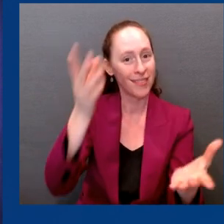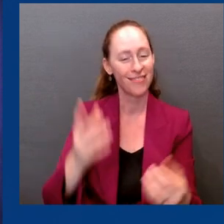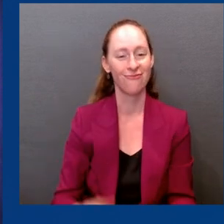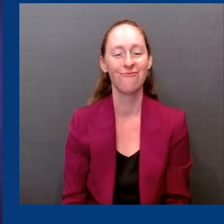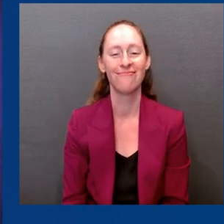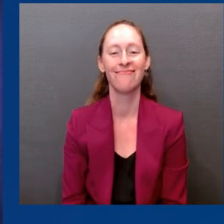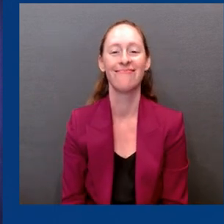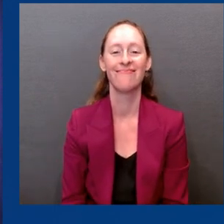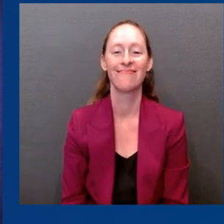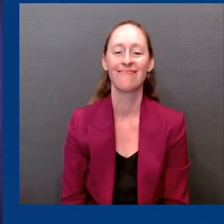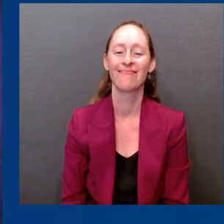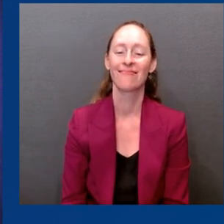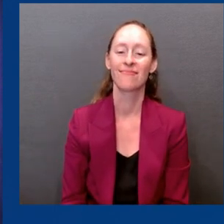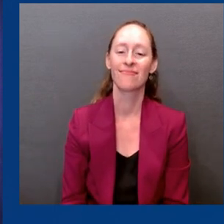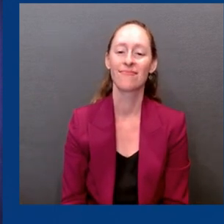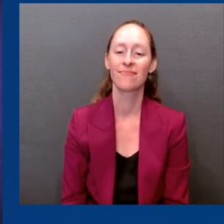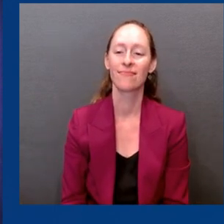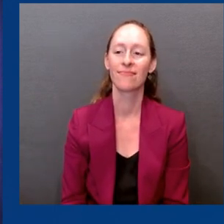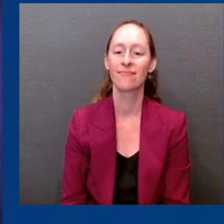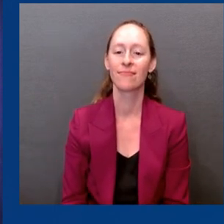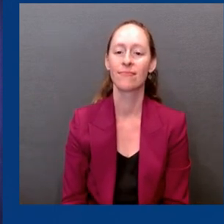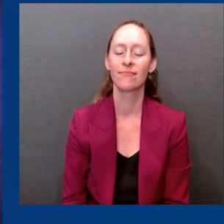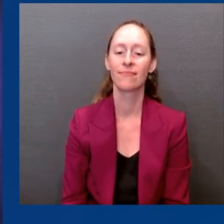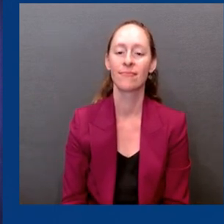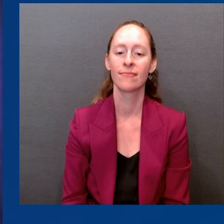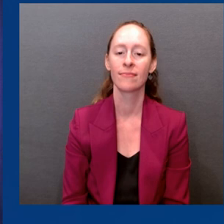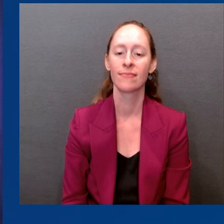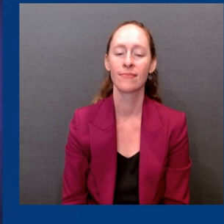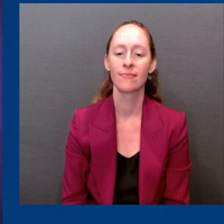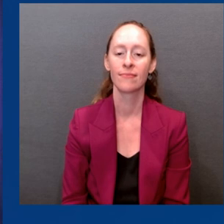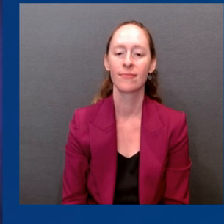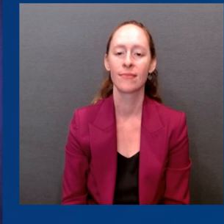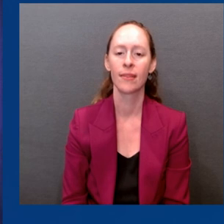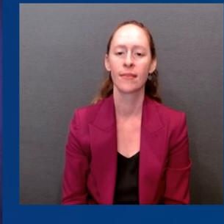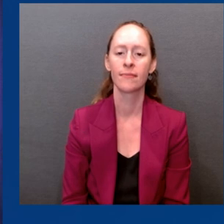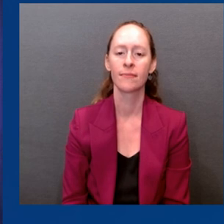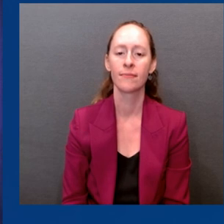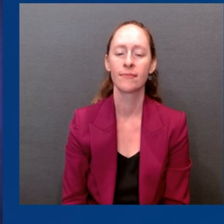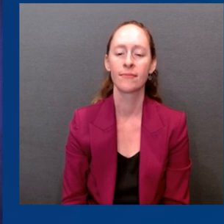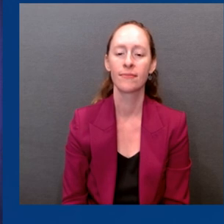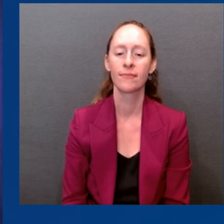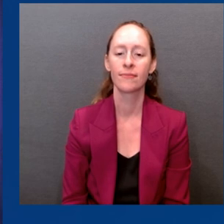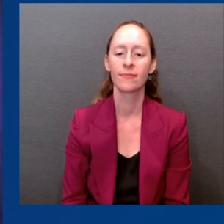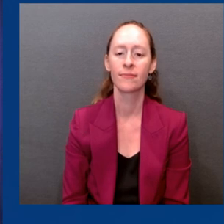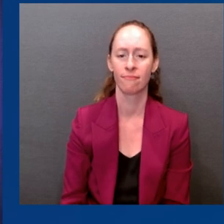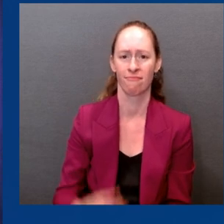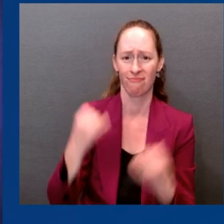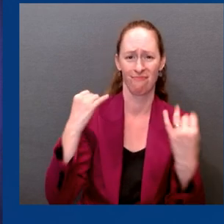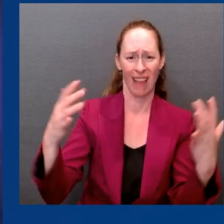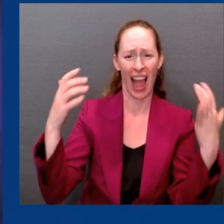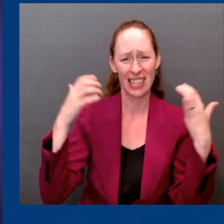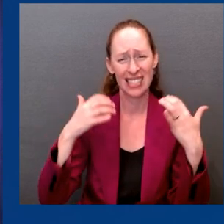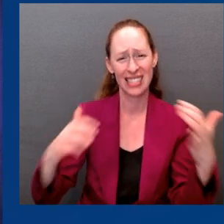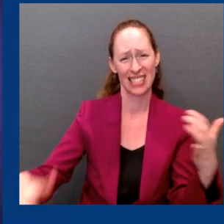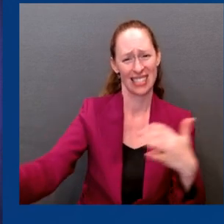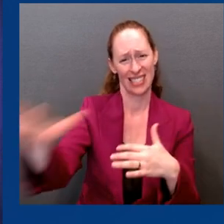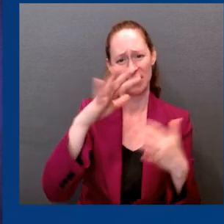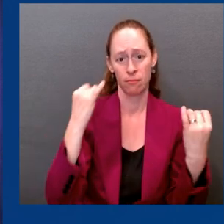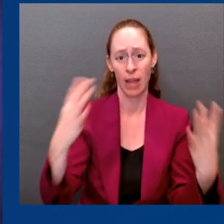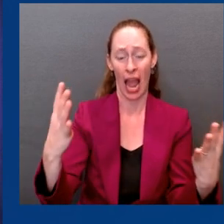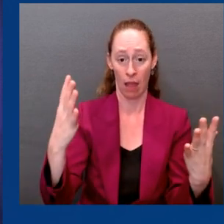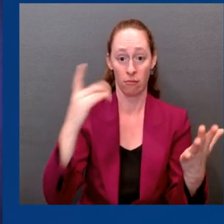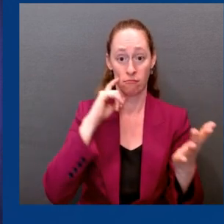closed a 10-point disparity gap in our nation's vaccine rate between white Americans and black and Latino communities.